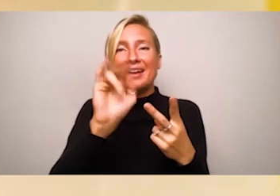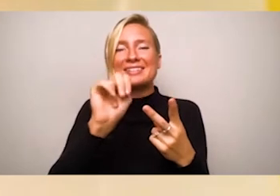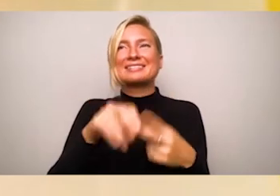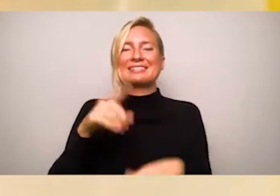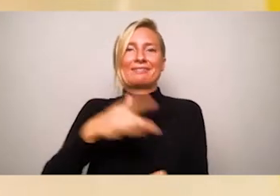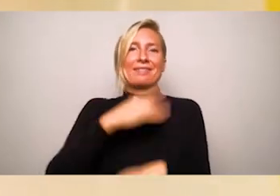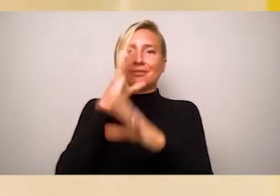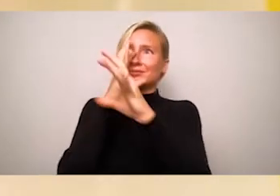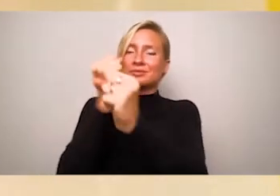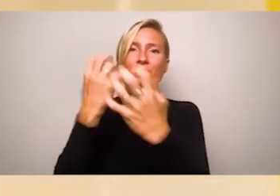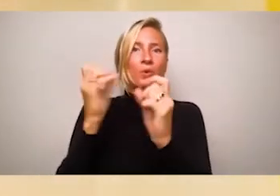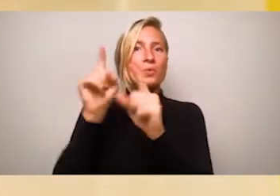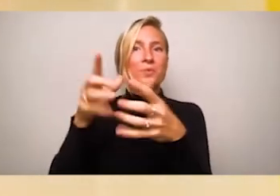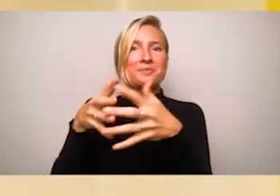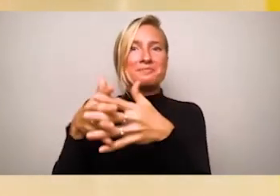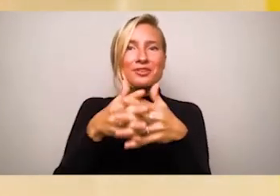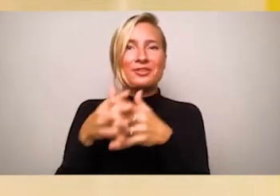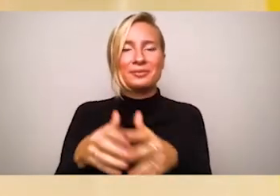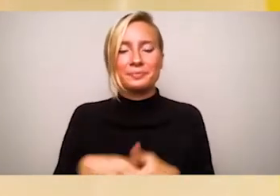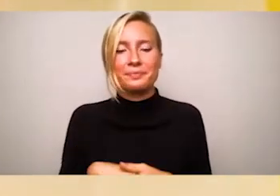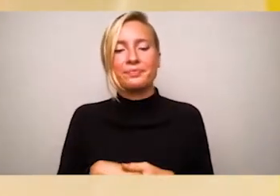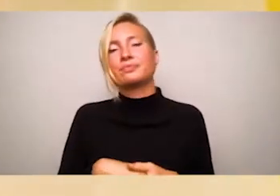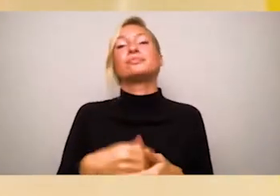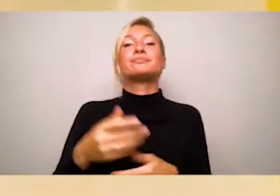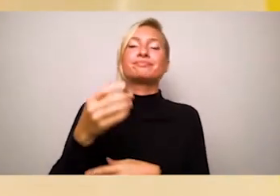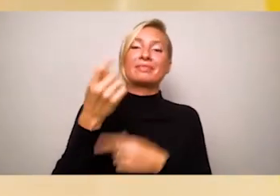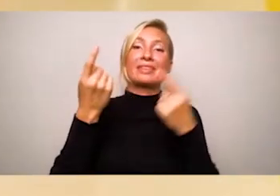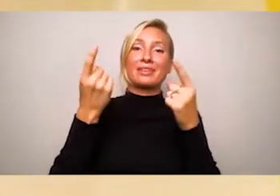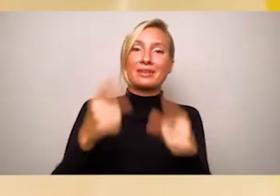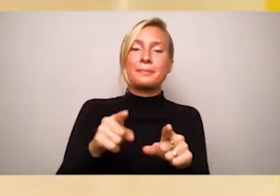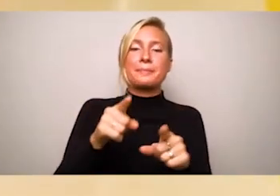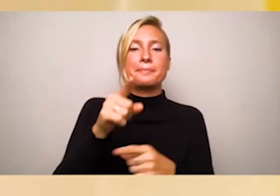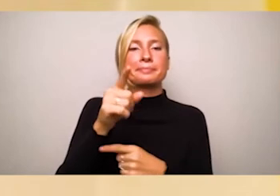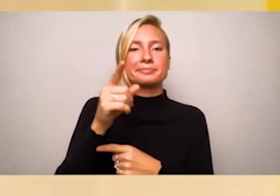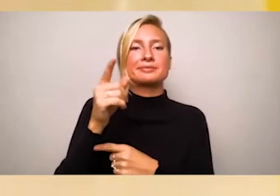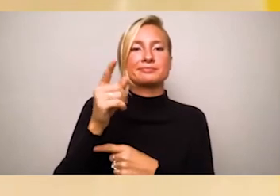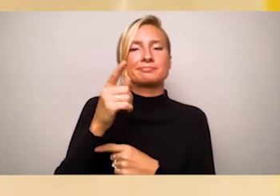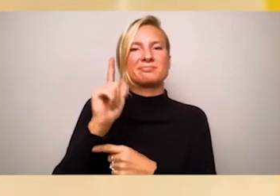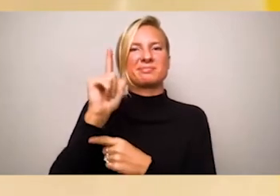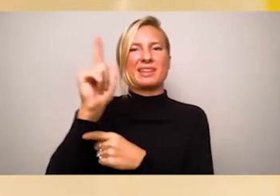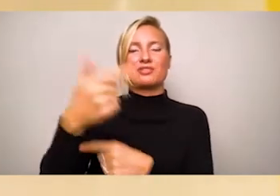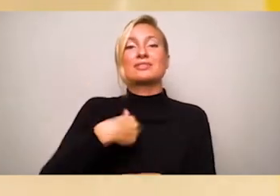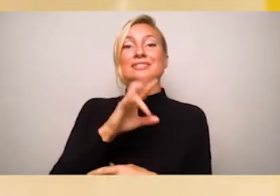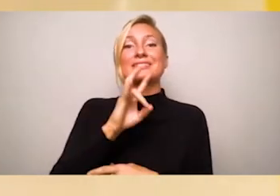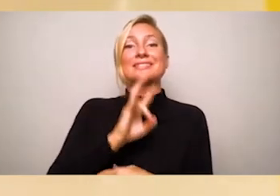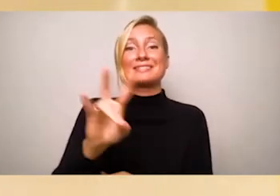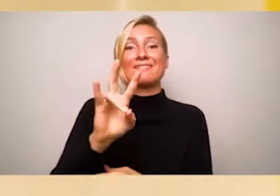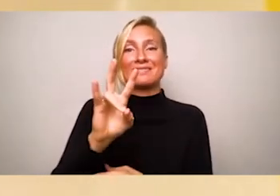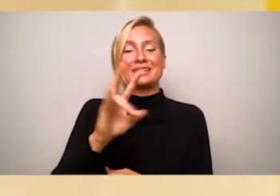a math professor, and I joined my father in New York City. I was just seven years old.